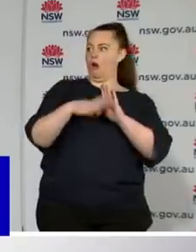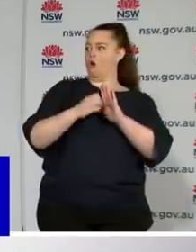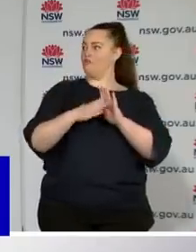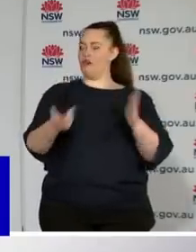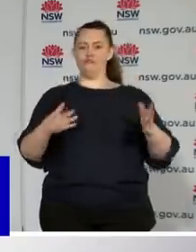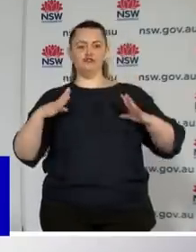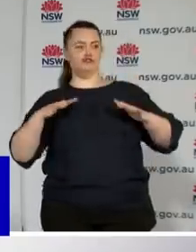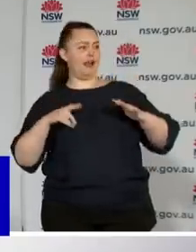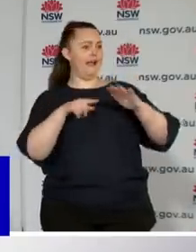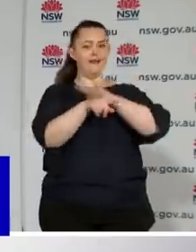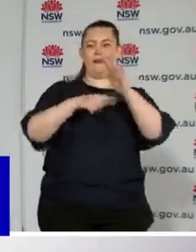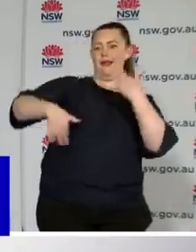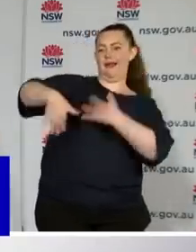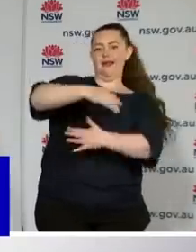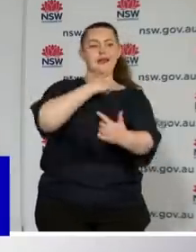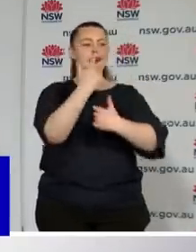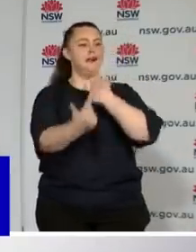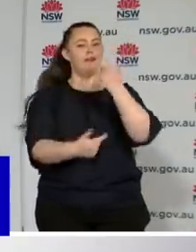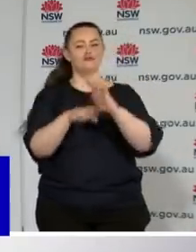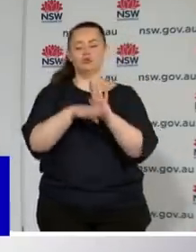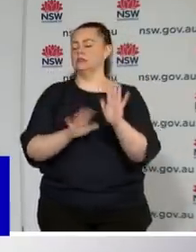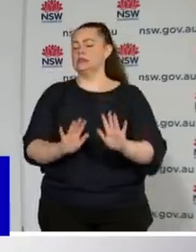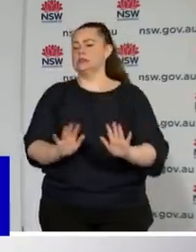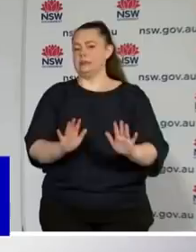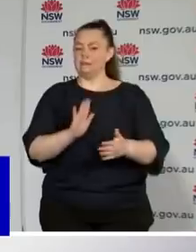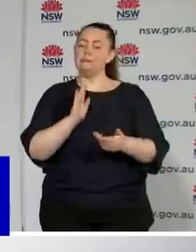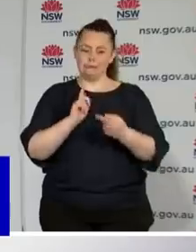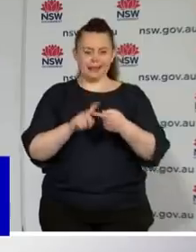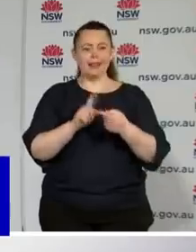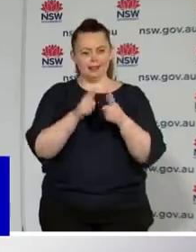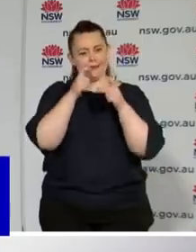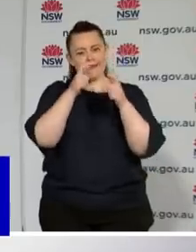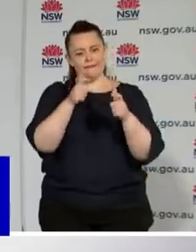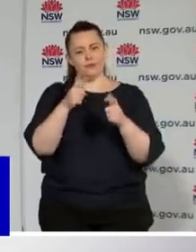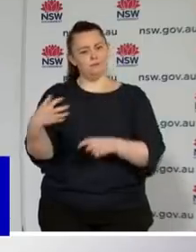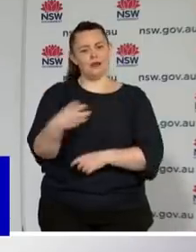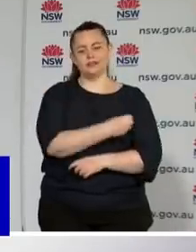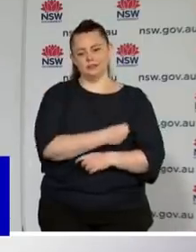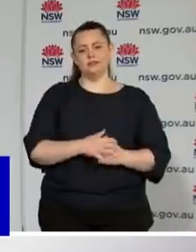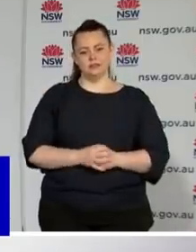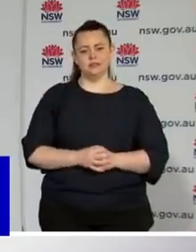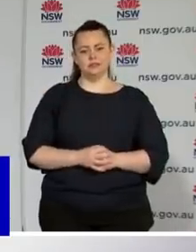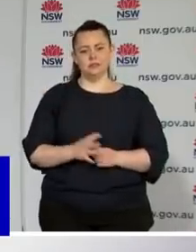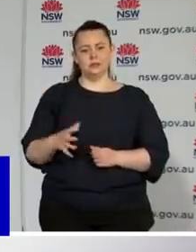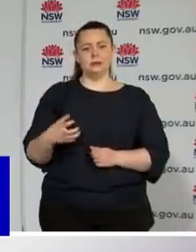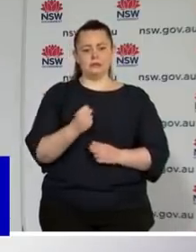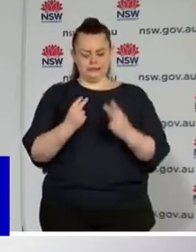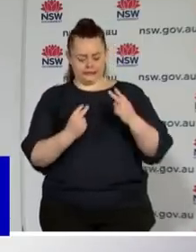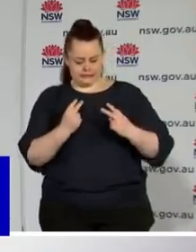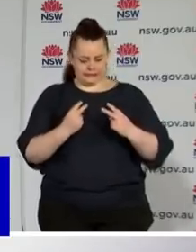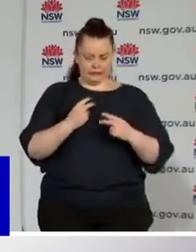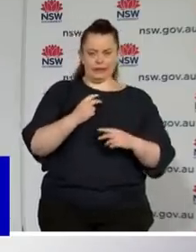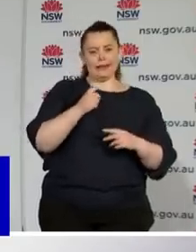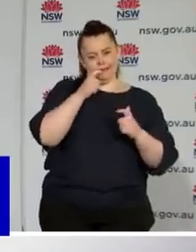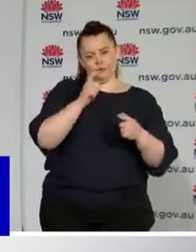so many more things we hadn't been able to do before. But at the same time, we need to be cautious until we get to that 80 per cent double dose